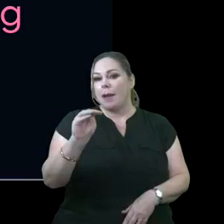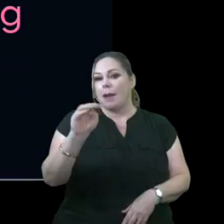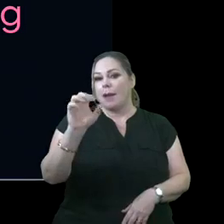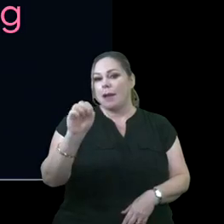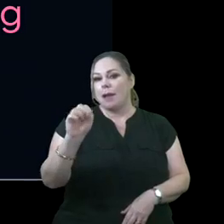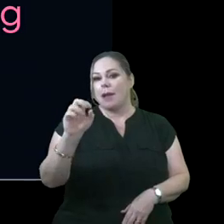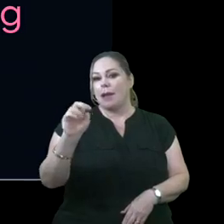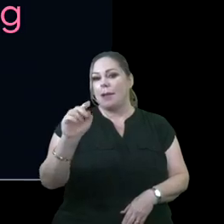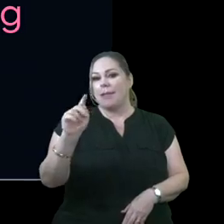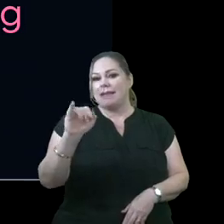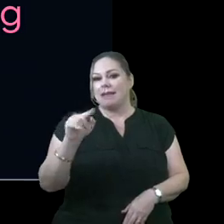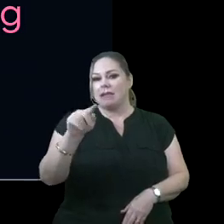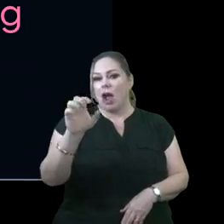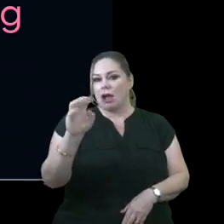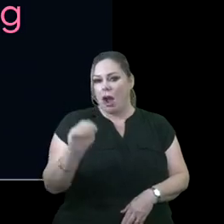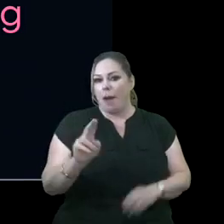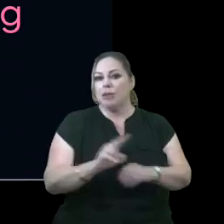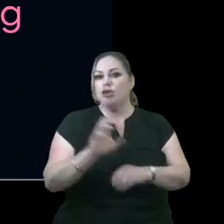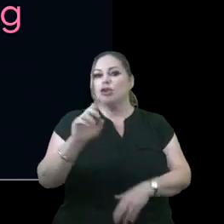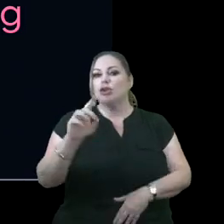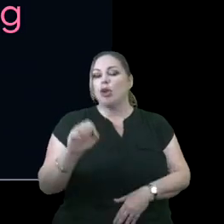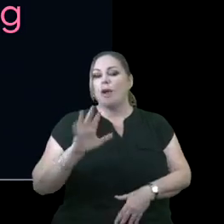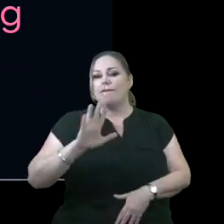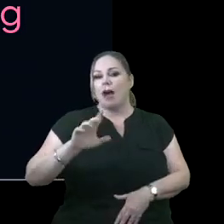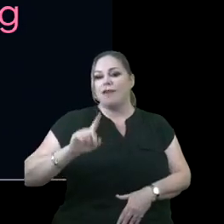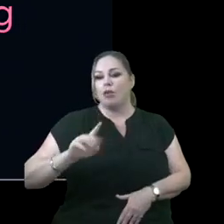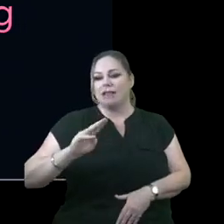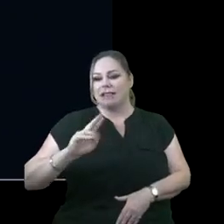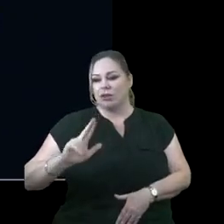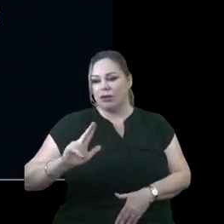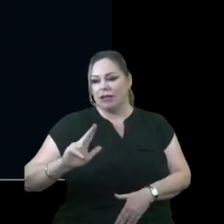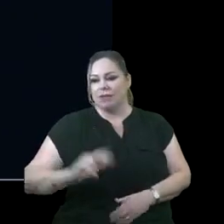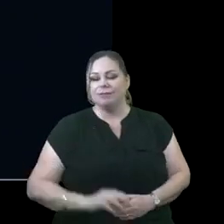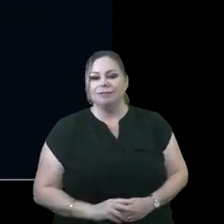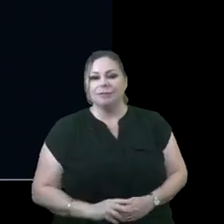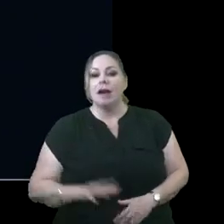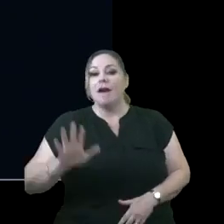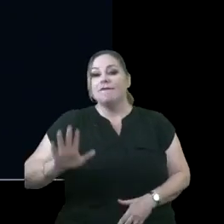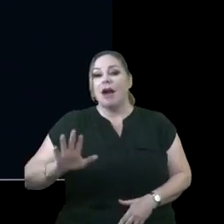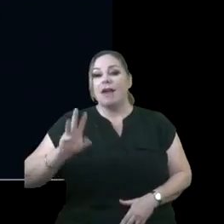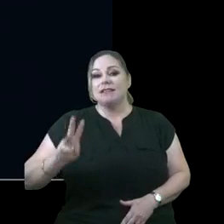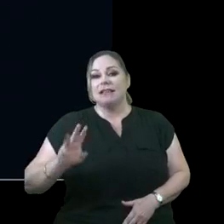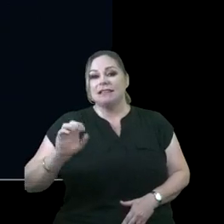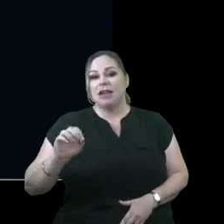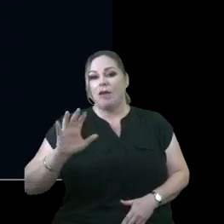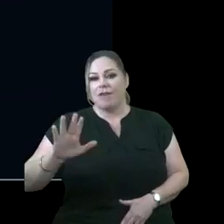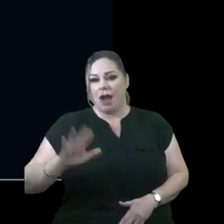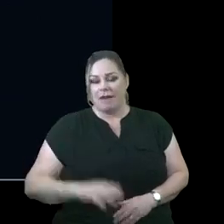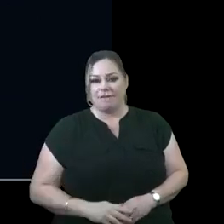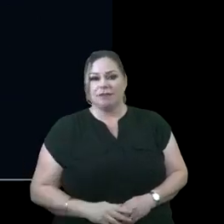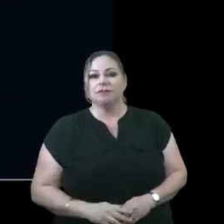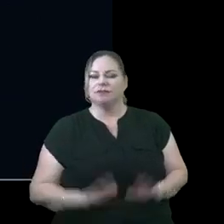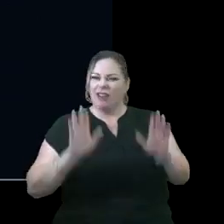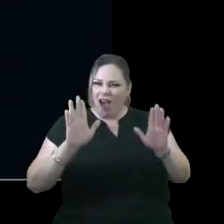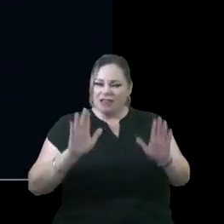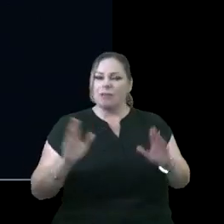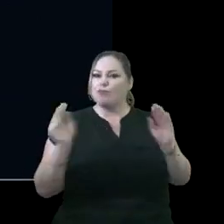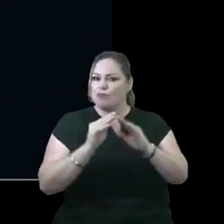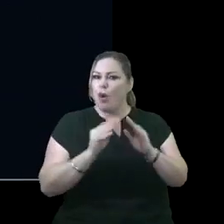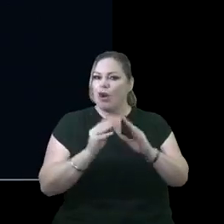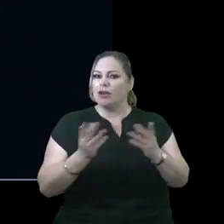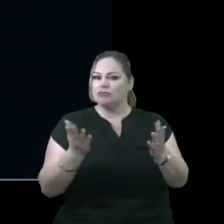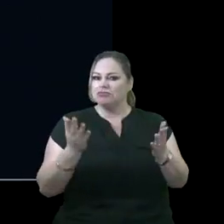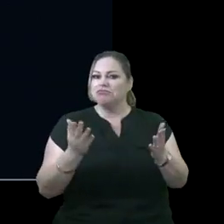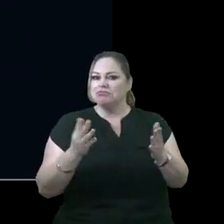and we're using code 51635605. Awesome. We have some more